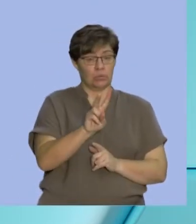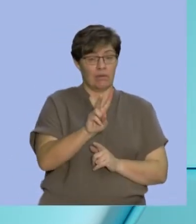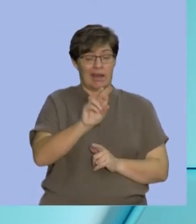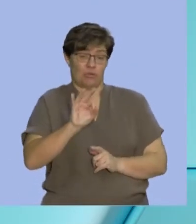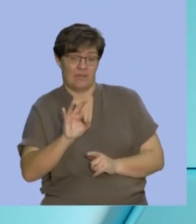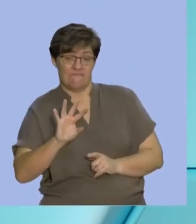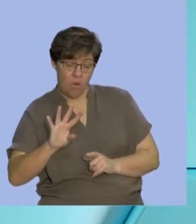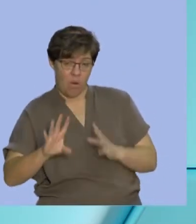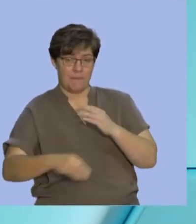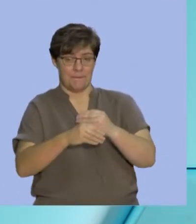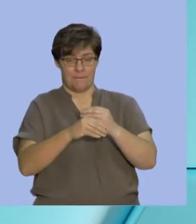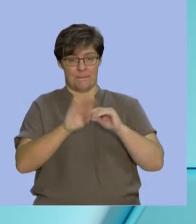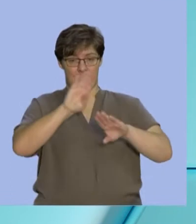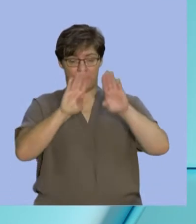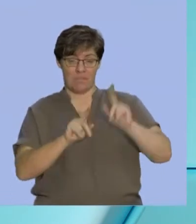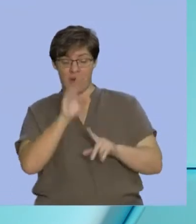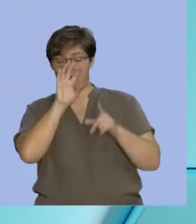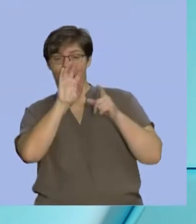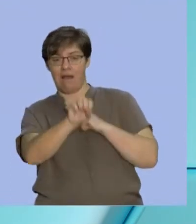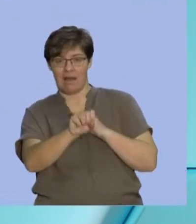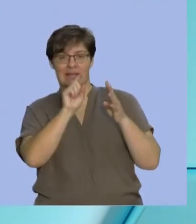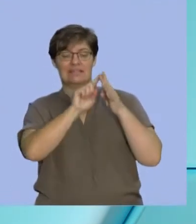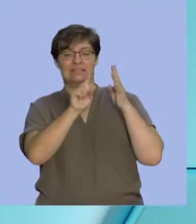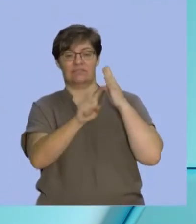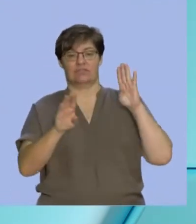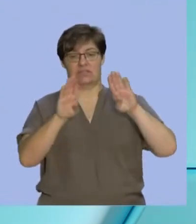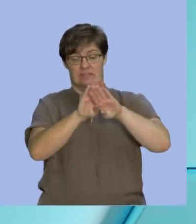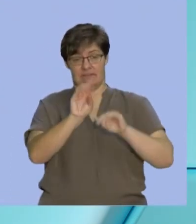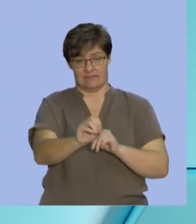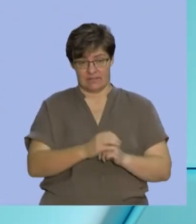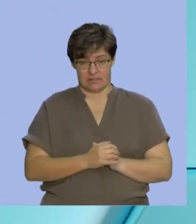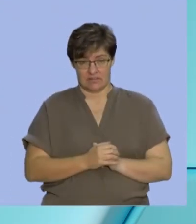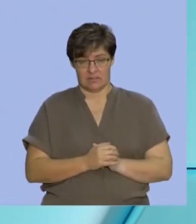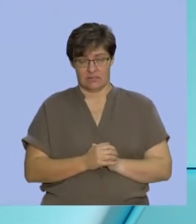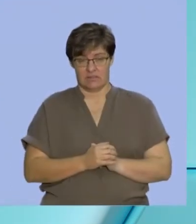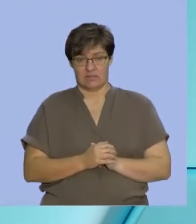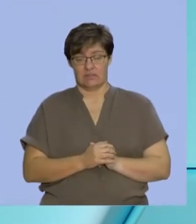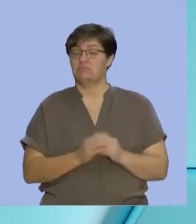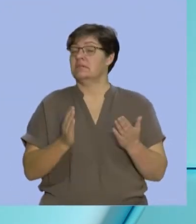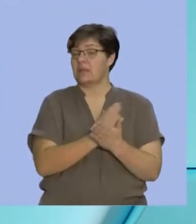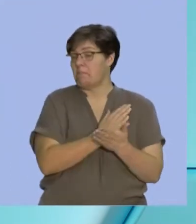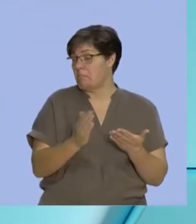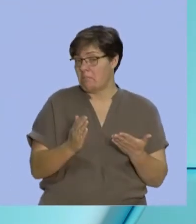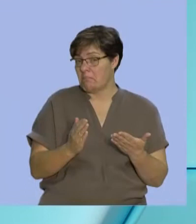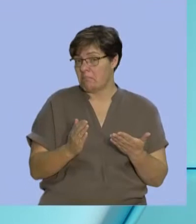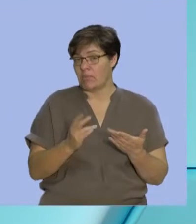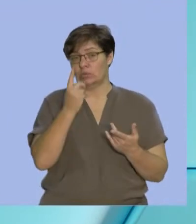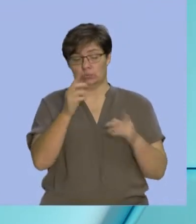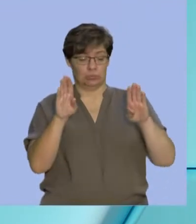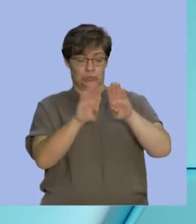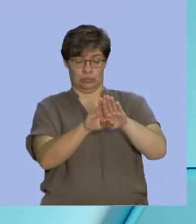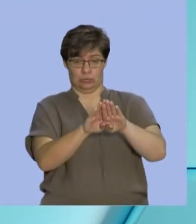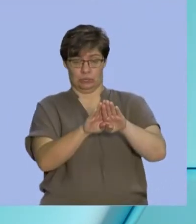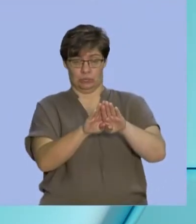recognize there is more than two different types of intersections. Sometimes, it's only the intersection of two sets.